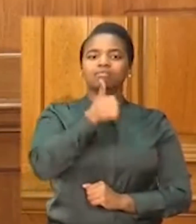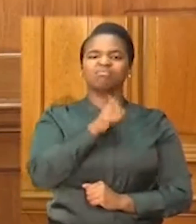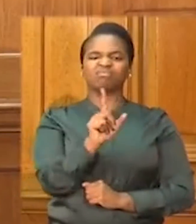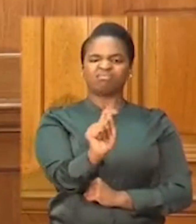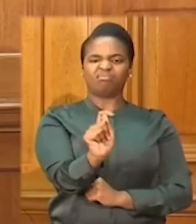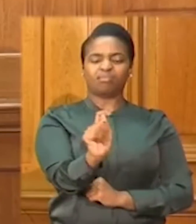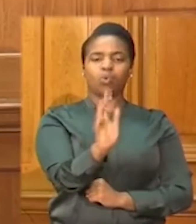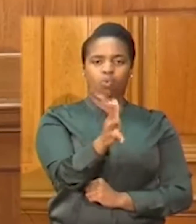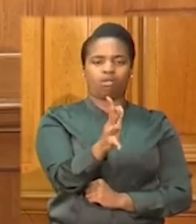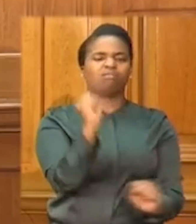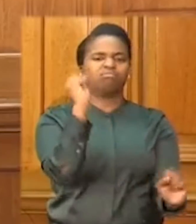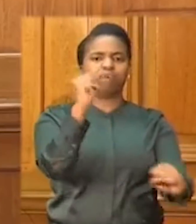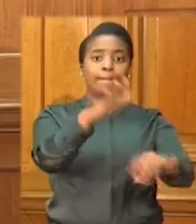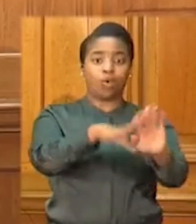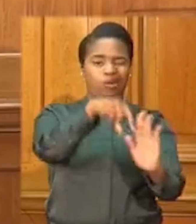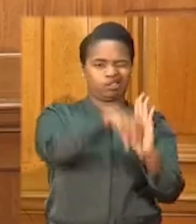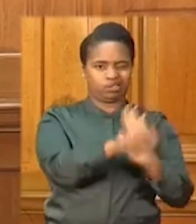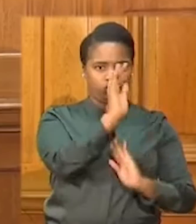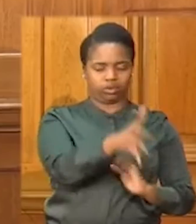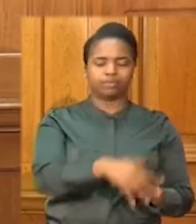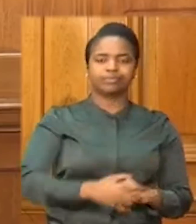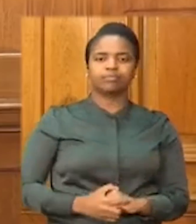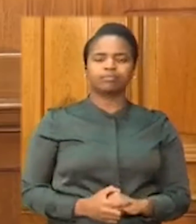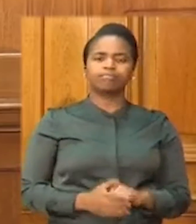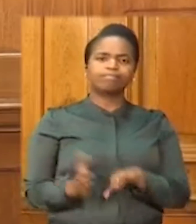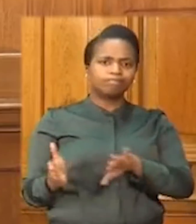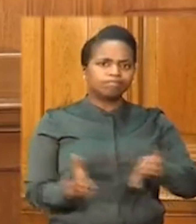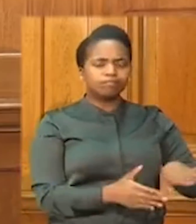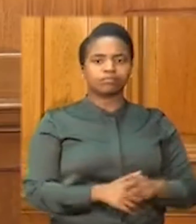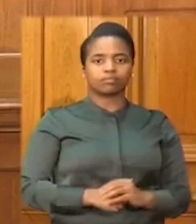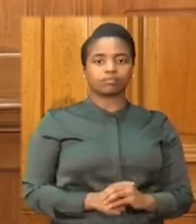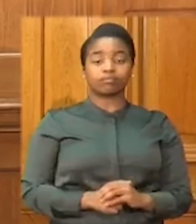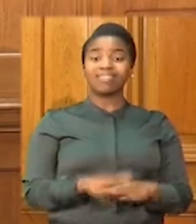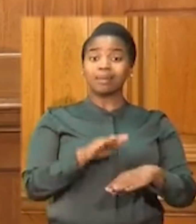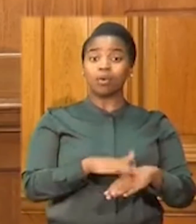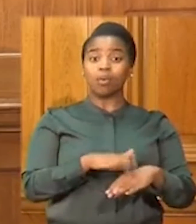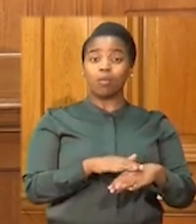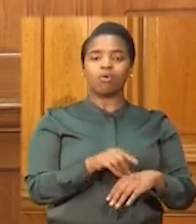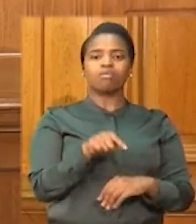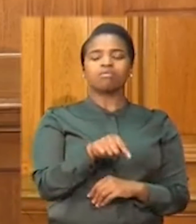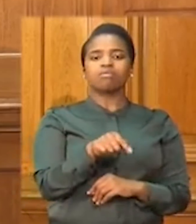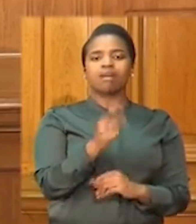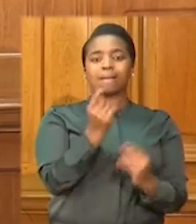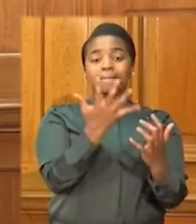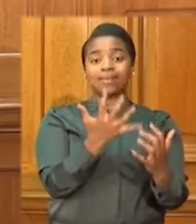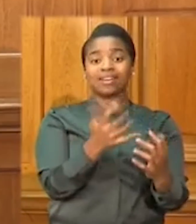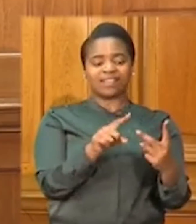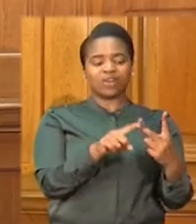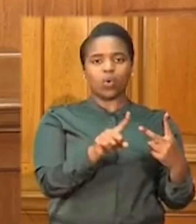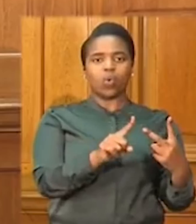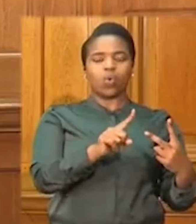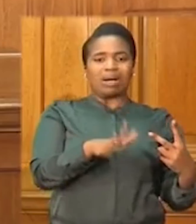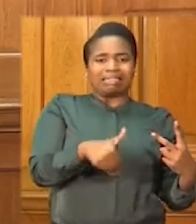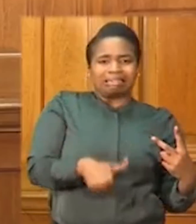Another significant area that requires massive additional expenditure is the relief of hunger and